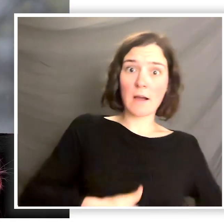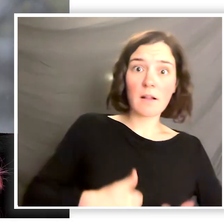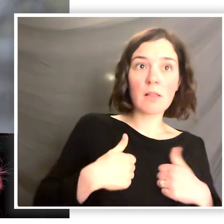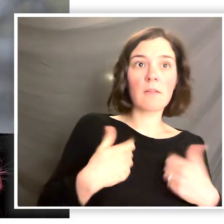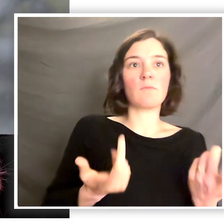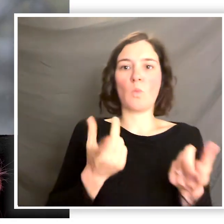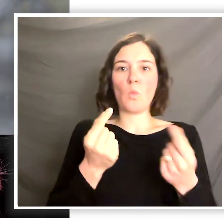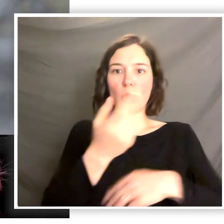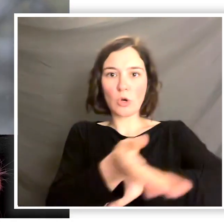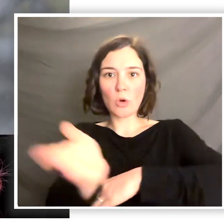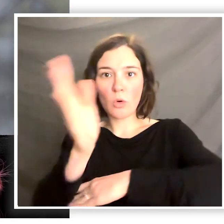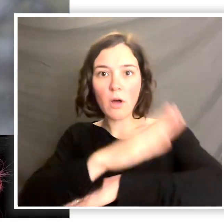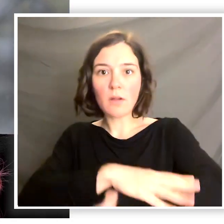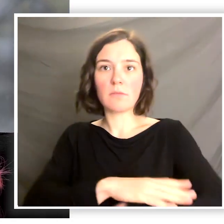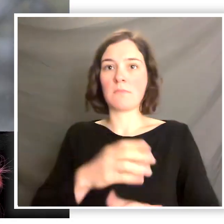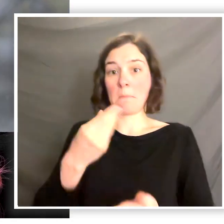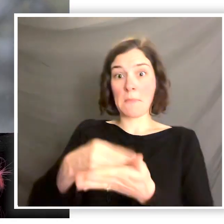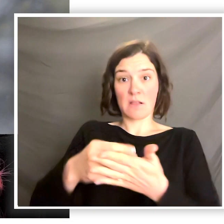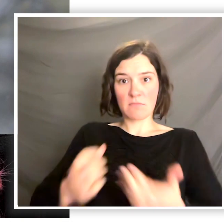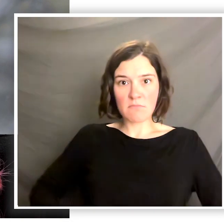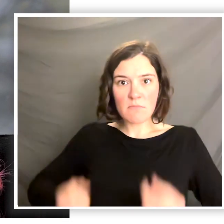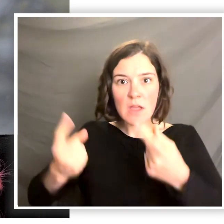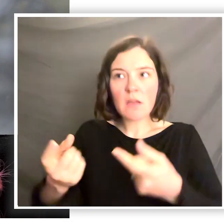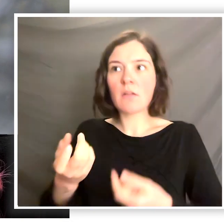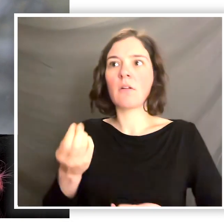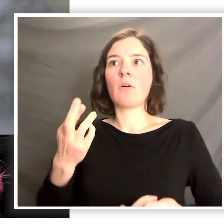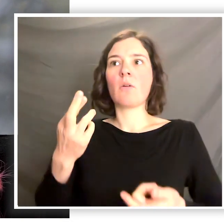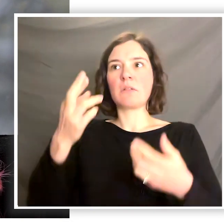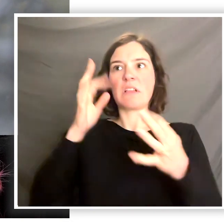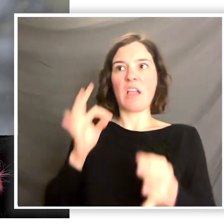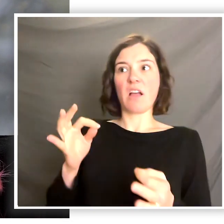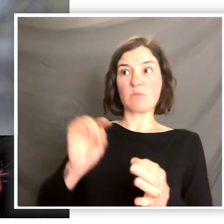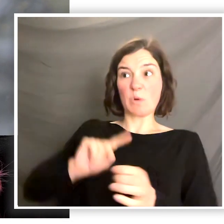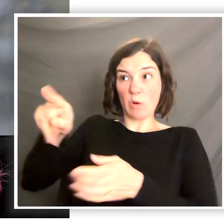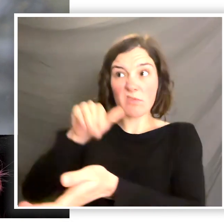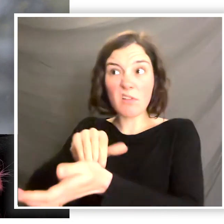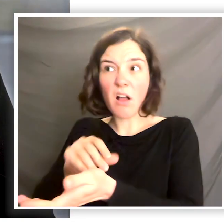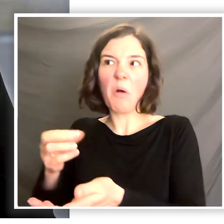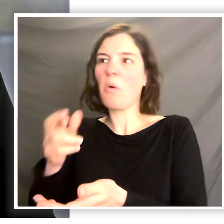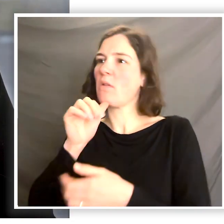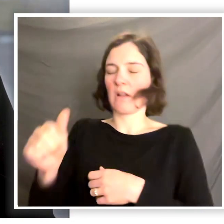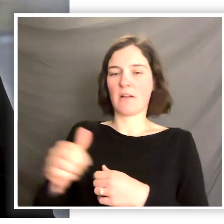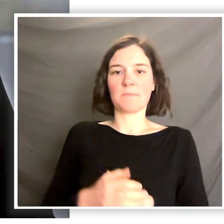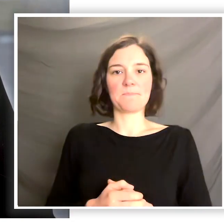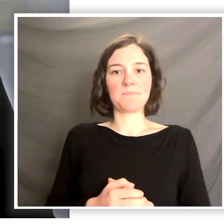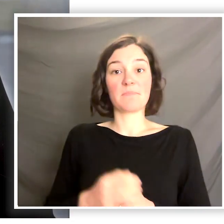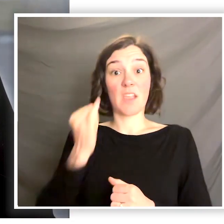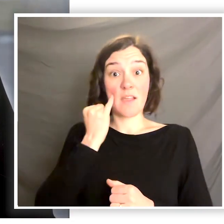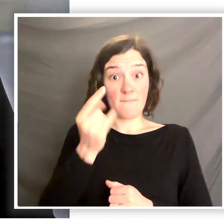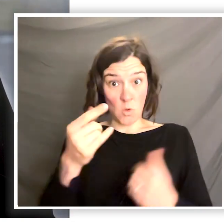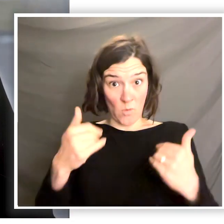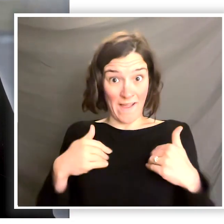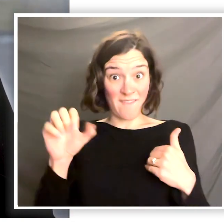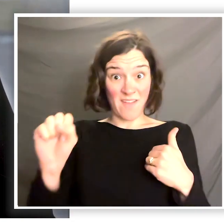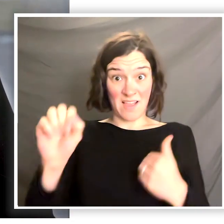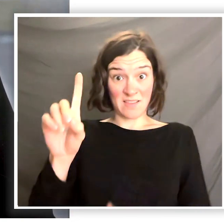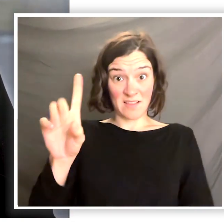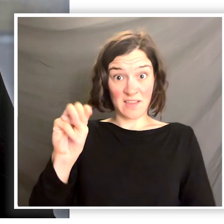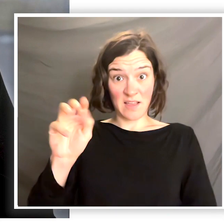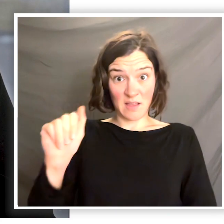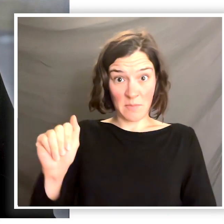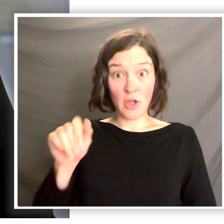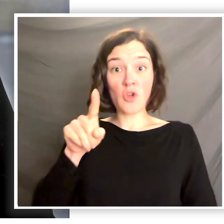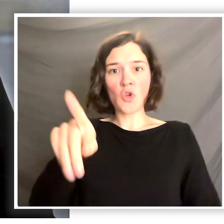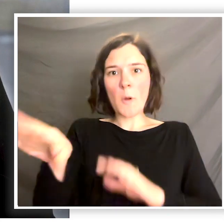to live, what to do during the day, how to spend money, or when to see a doctor. If you have a supported decision-making agreement,